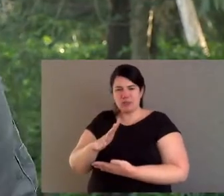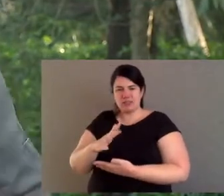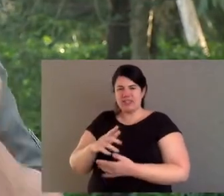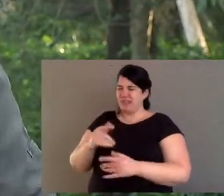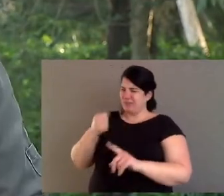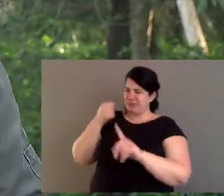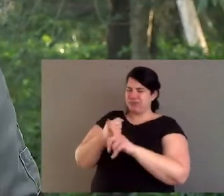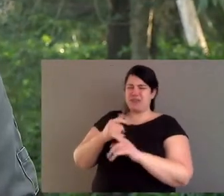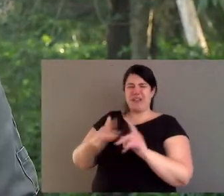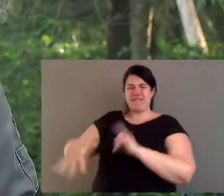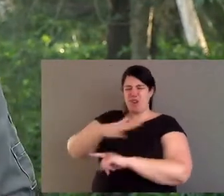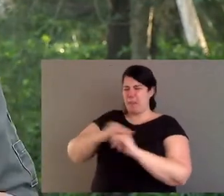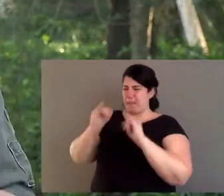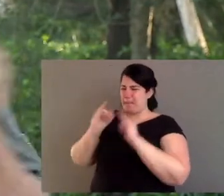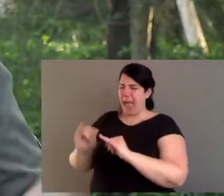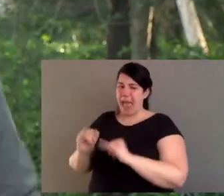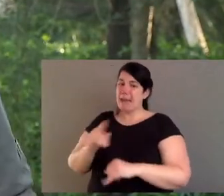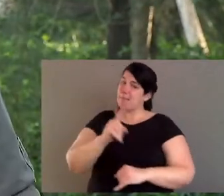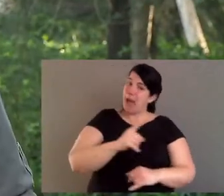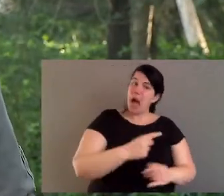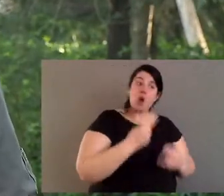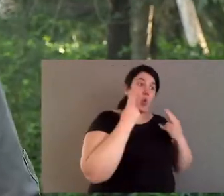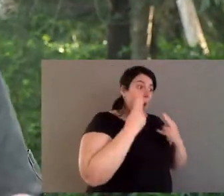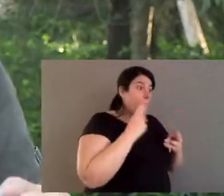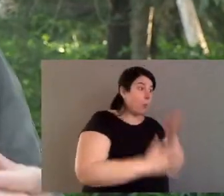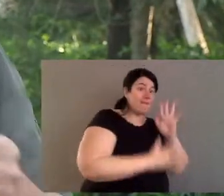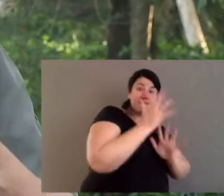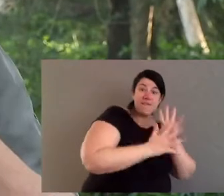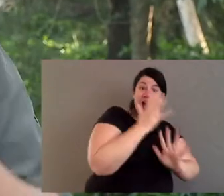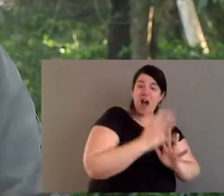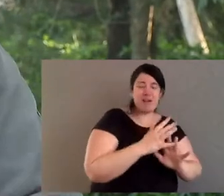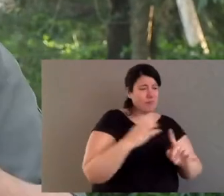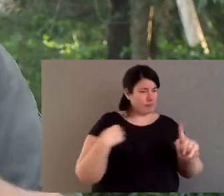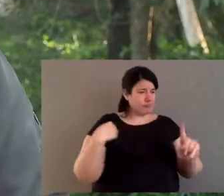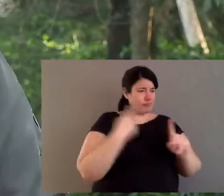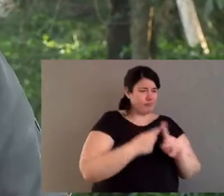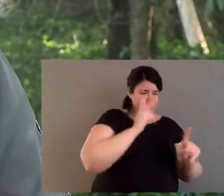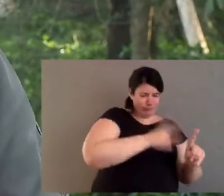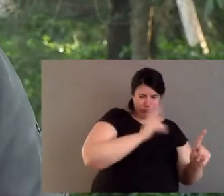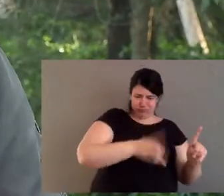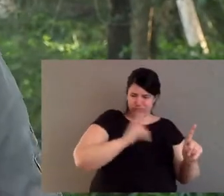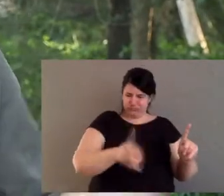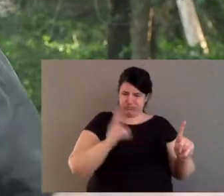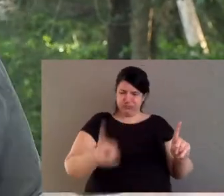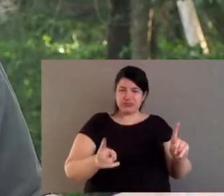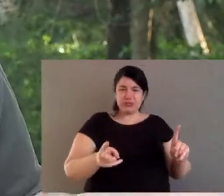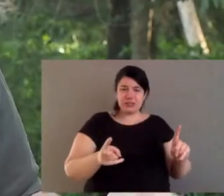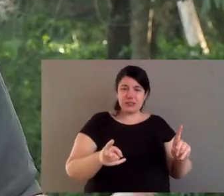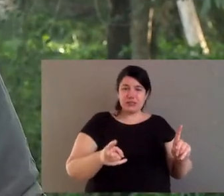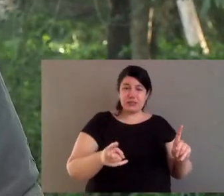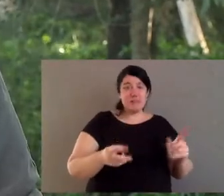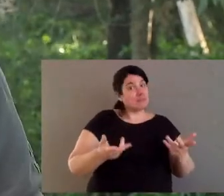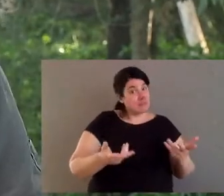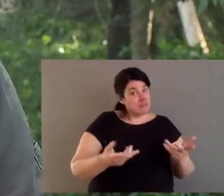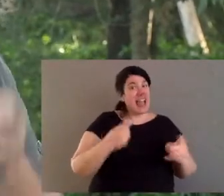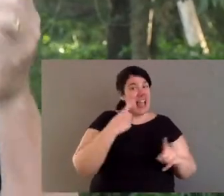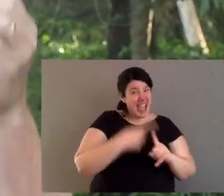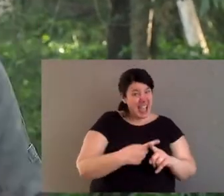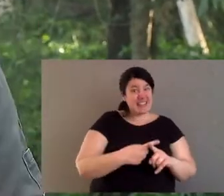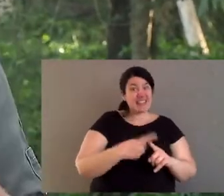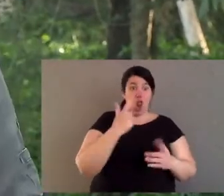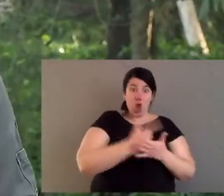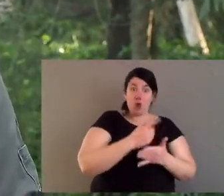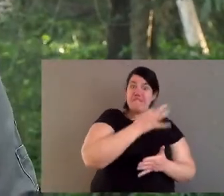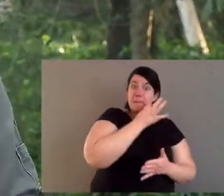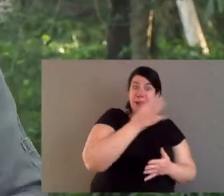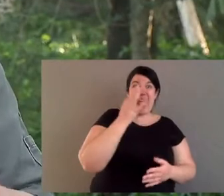too hot, too intense, and they're very bad for the environment. But fires at low intensity have been a part of the Australian bush forever. And in